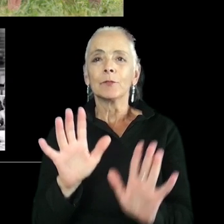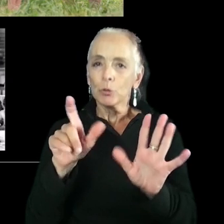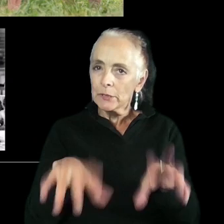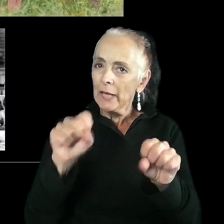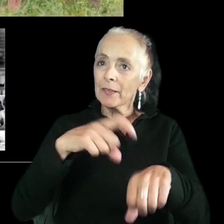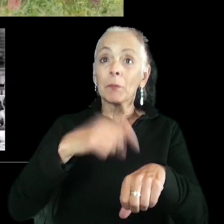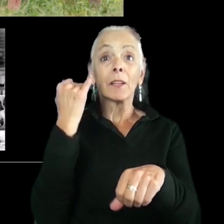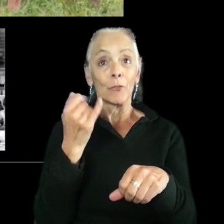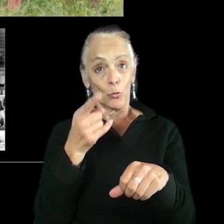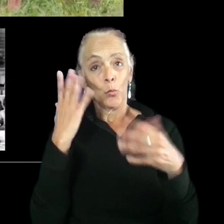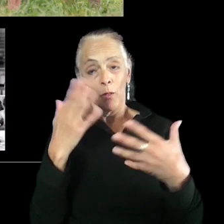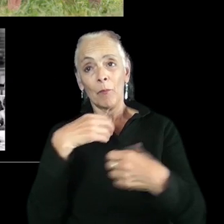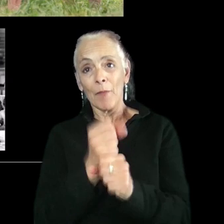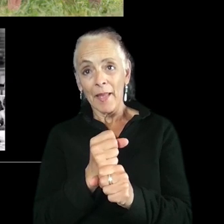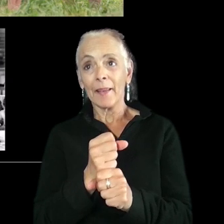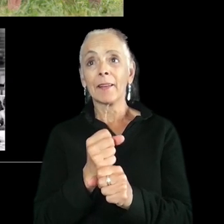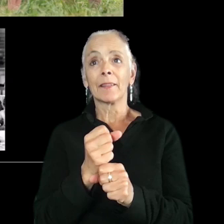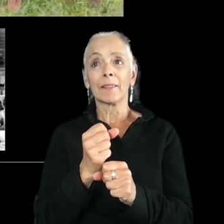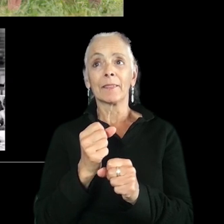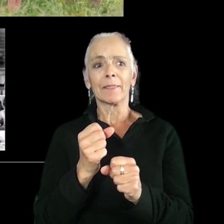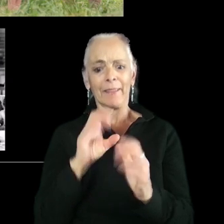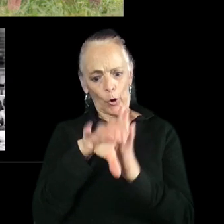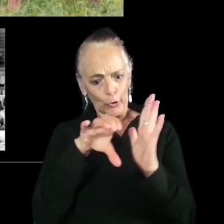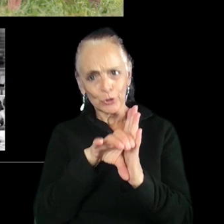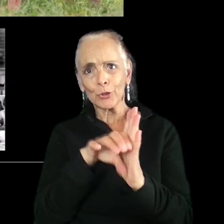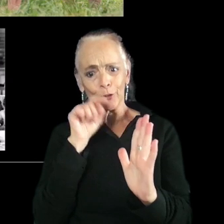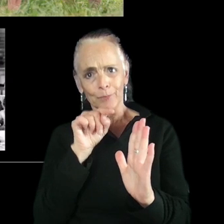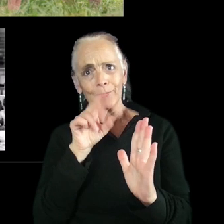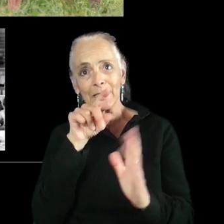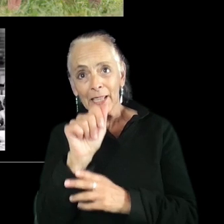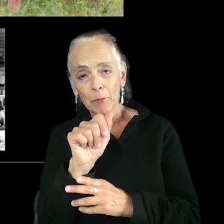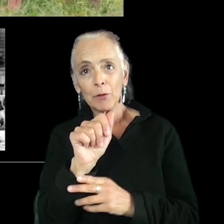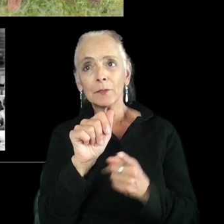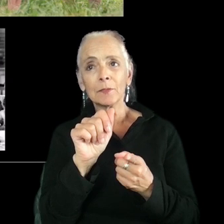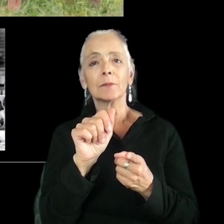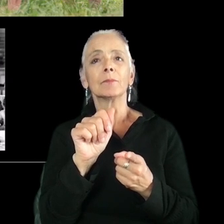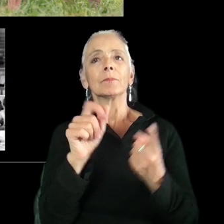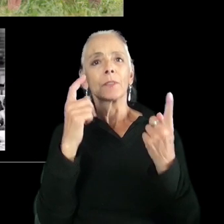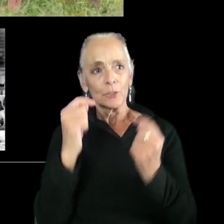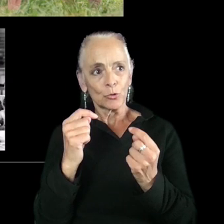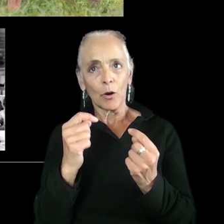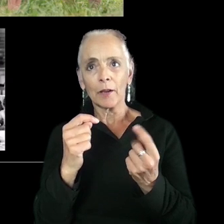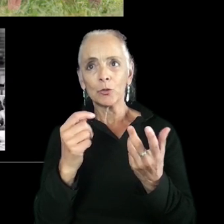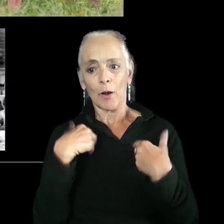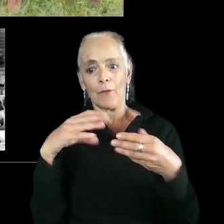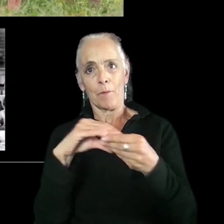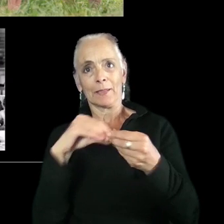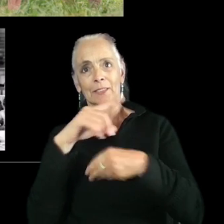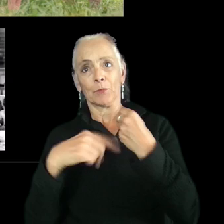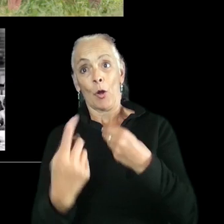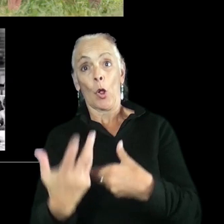be, you know, making disabled characters and try to, you know, have a message of inclusion,